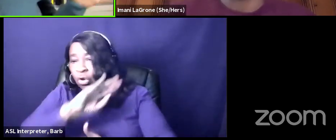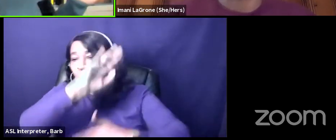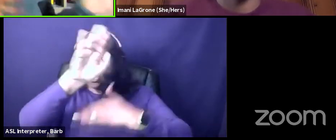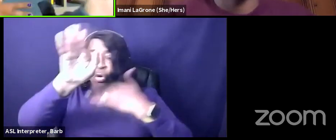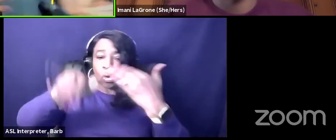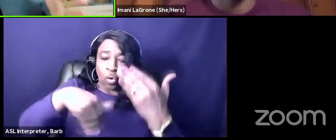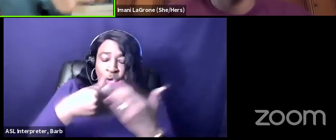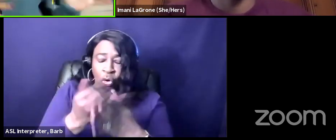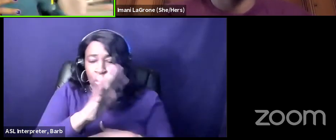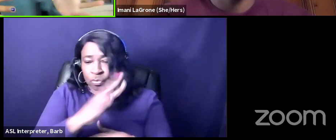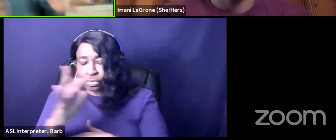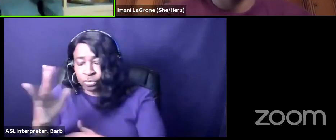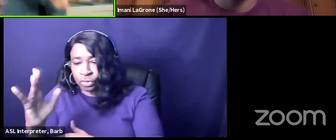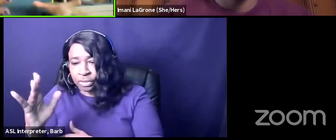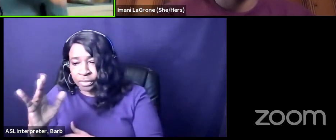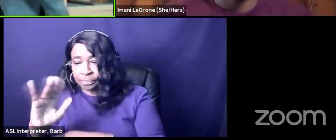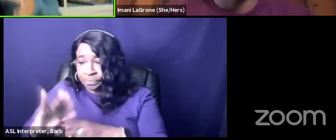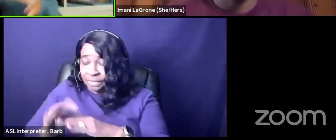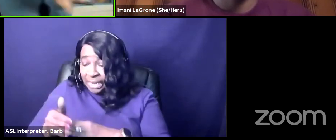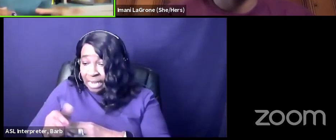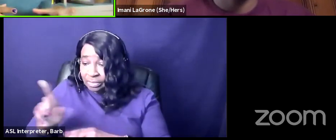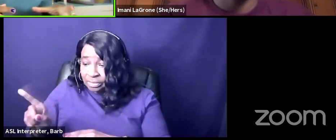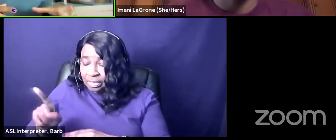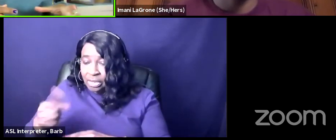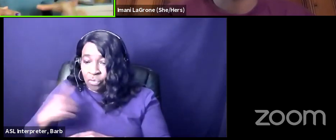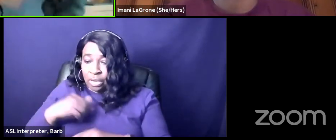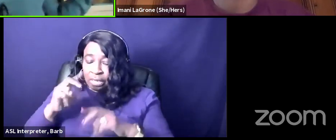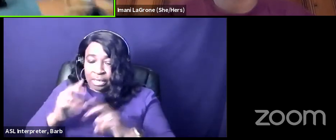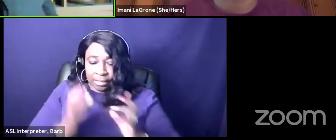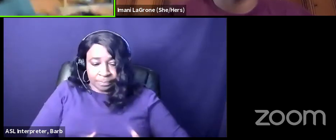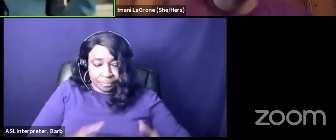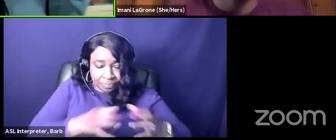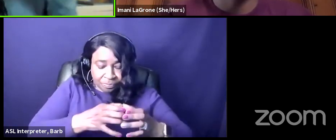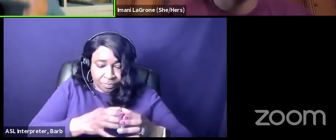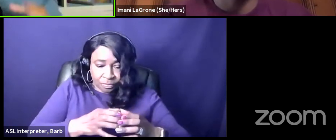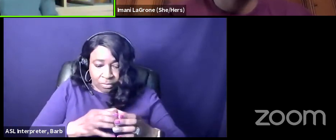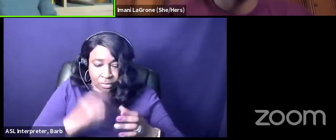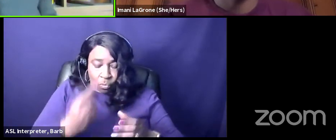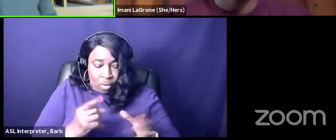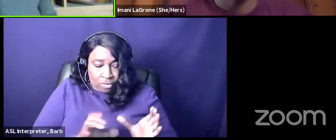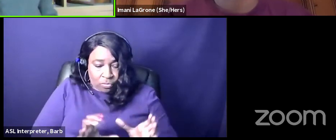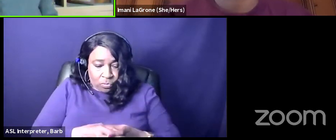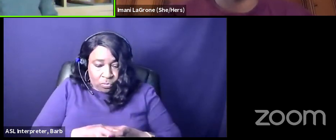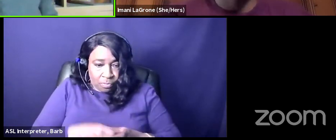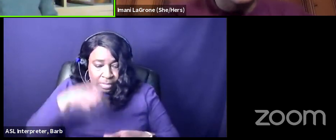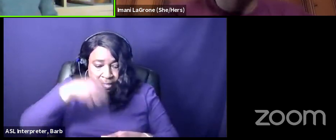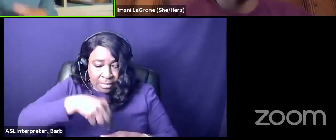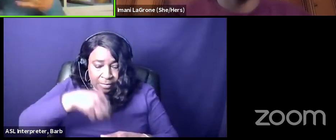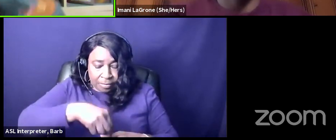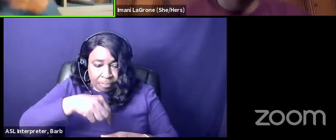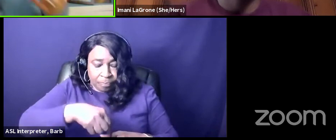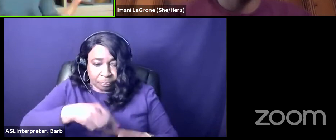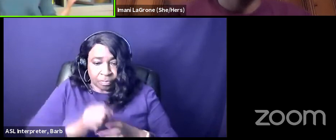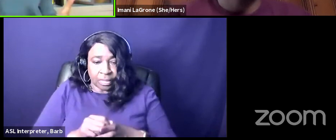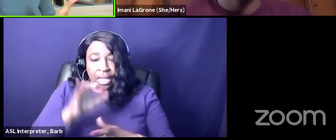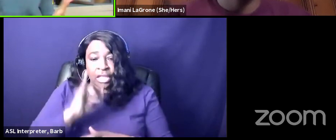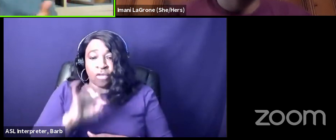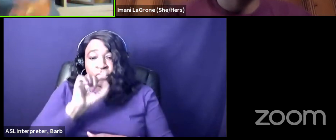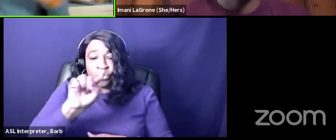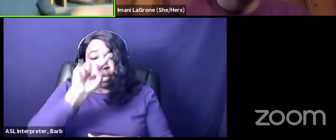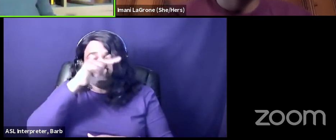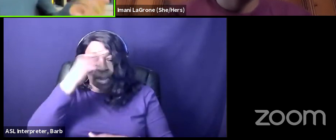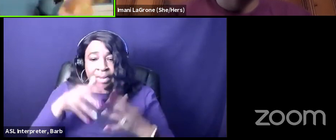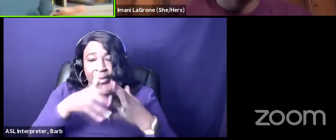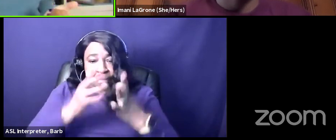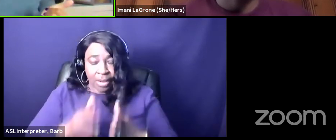with caribbeans and africans we're just looking at bushels we're just looking at the immigrants who were here so if you're black american